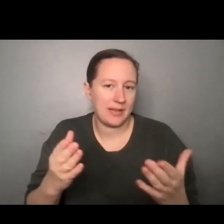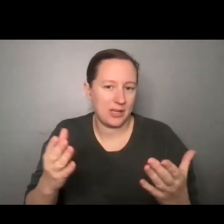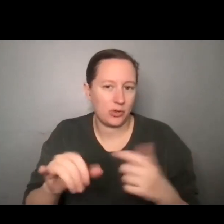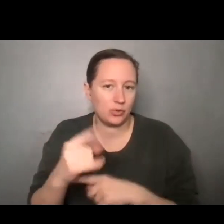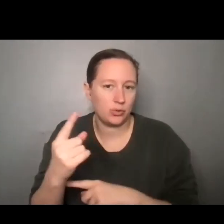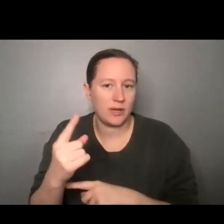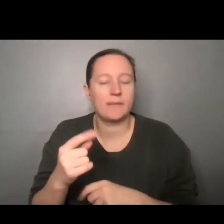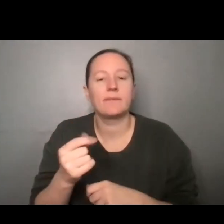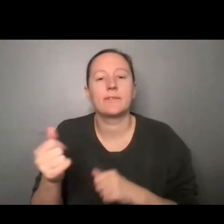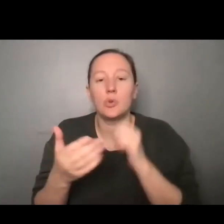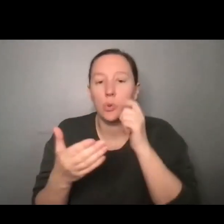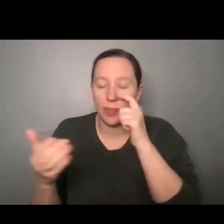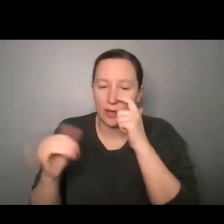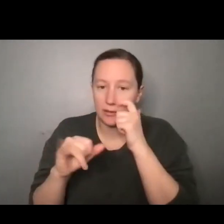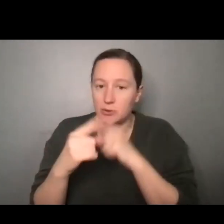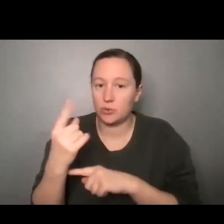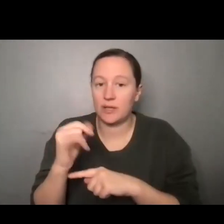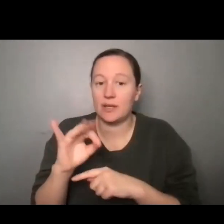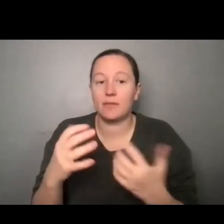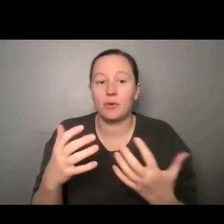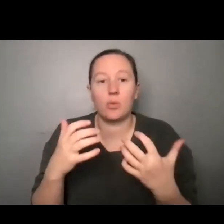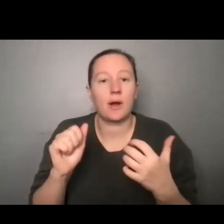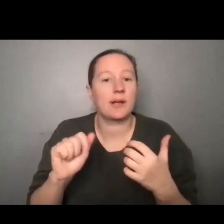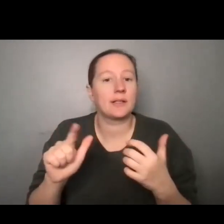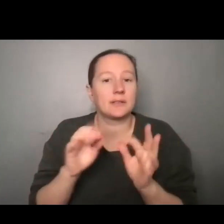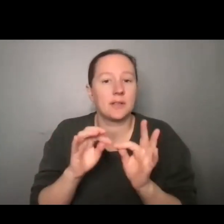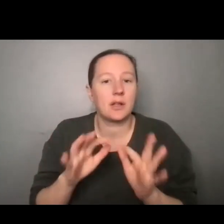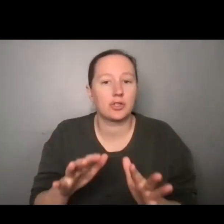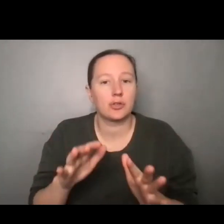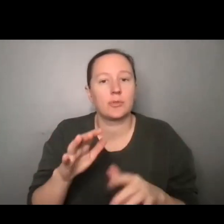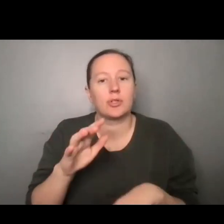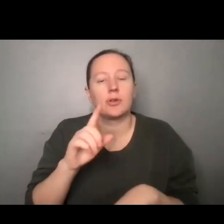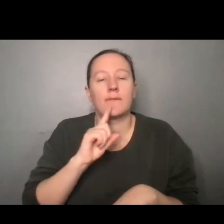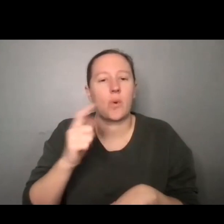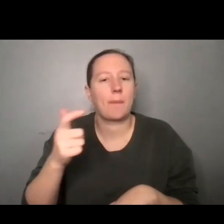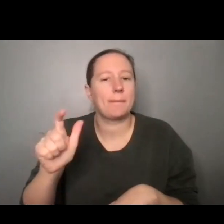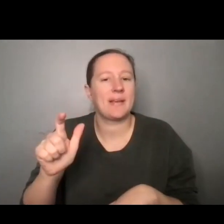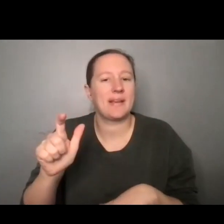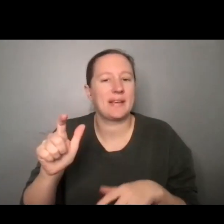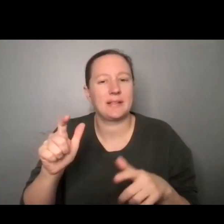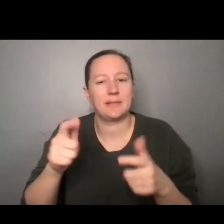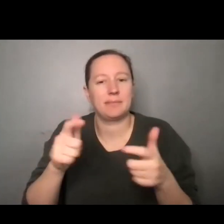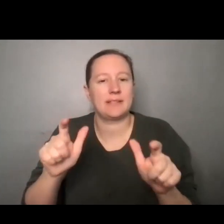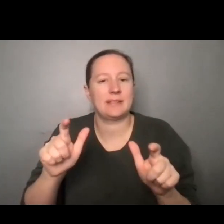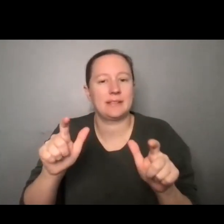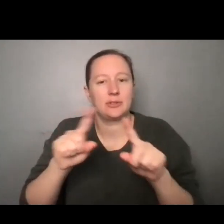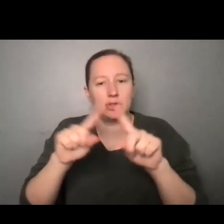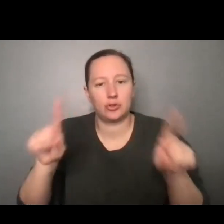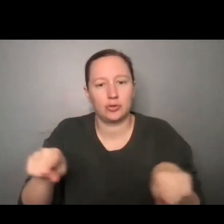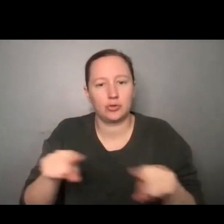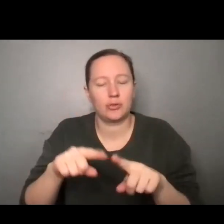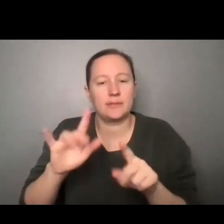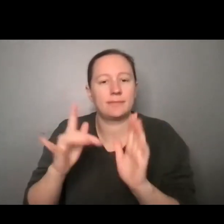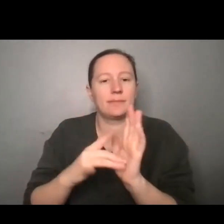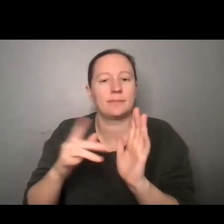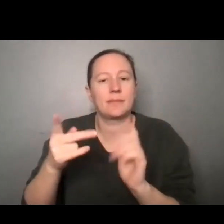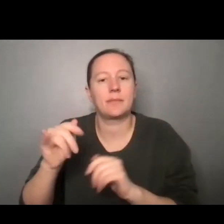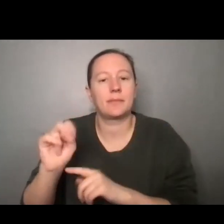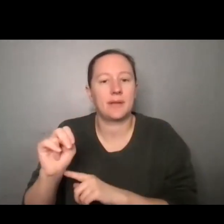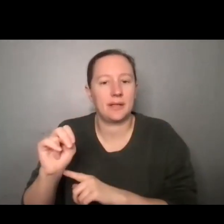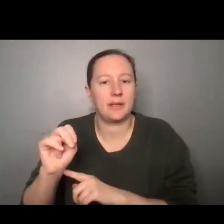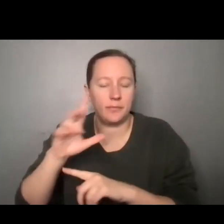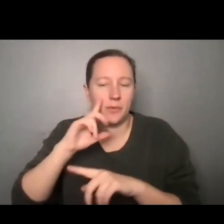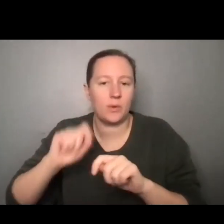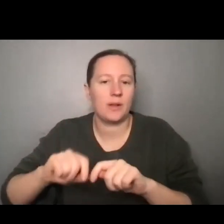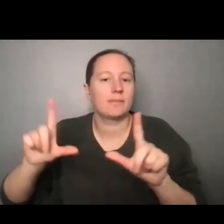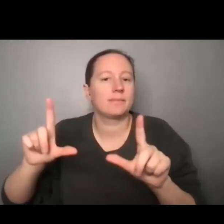things. If you'd like to view the ASL interpreter and a larger screen, we invite you to just pin their video, which will spotlight the video